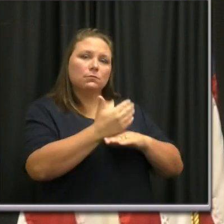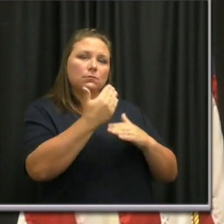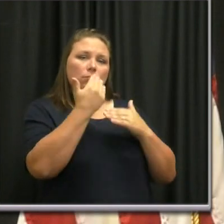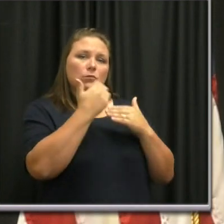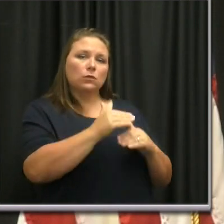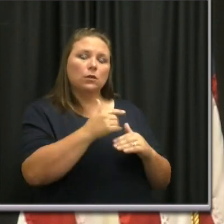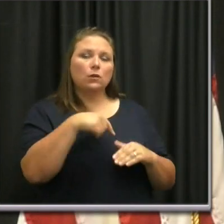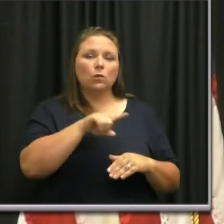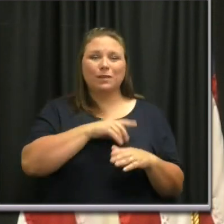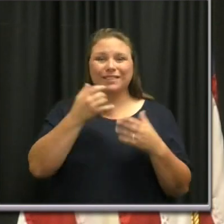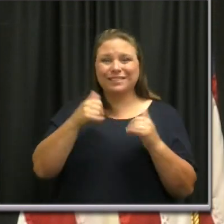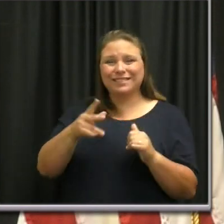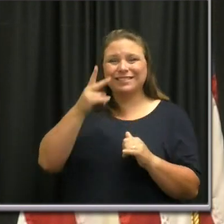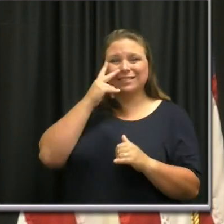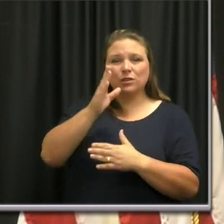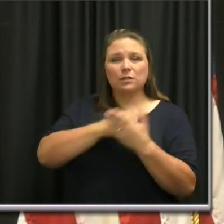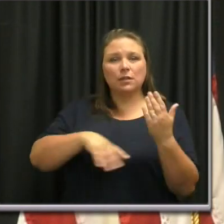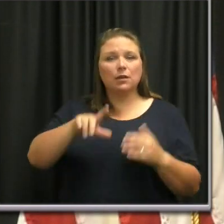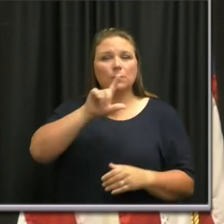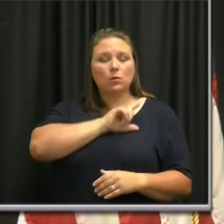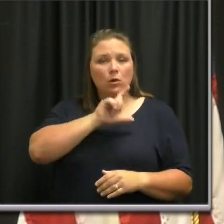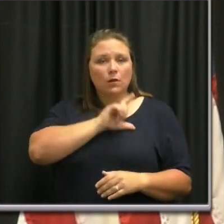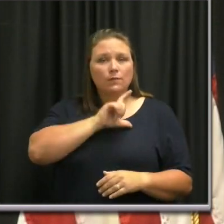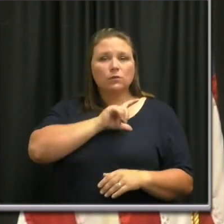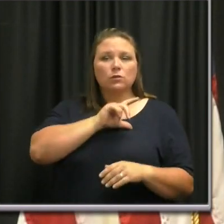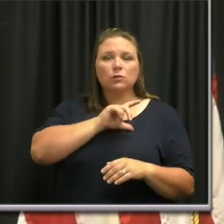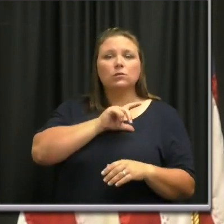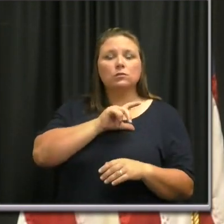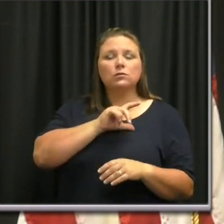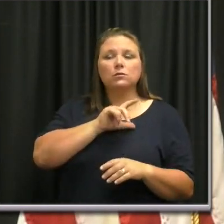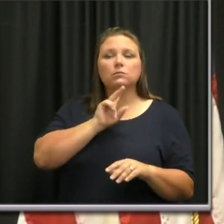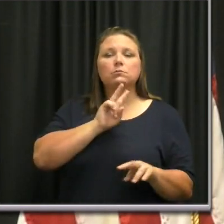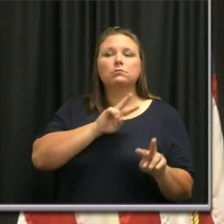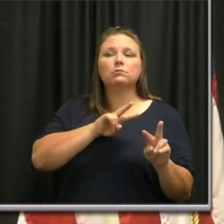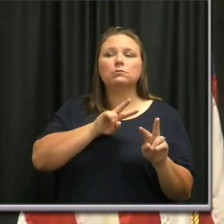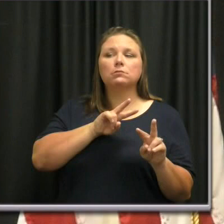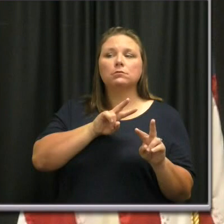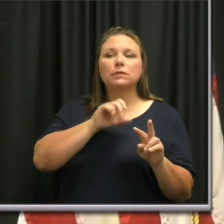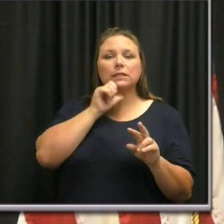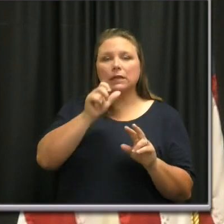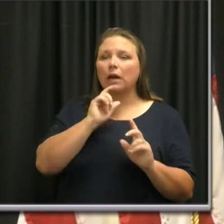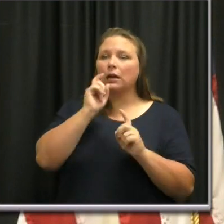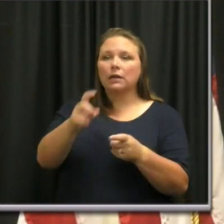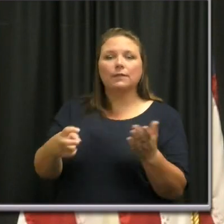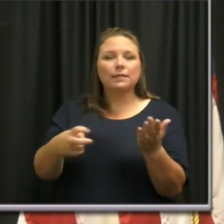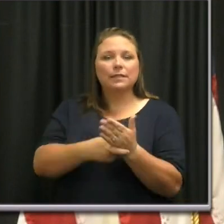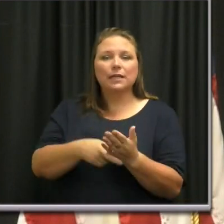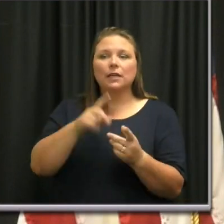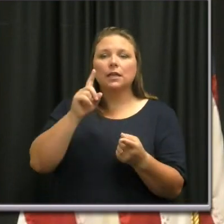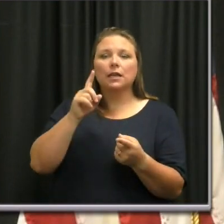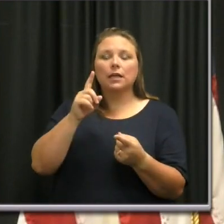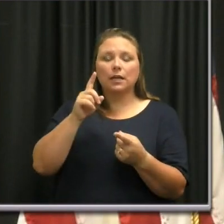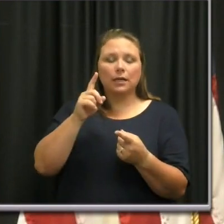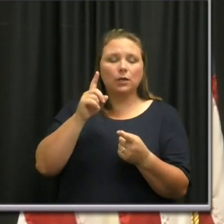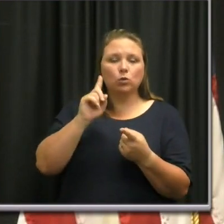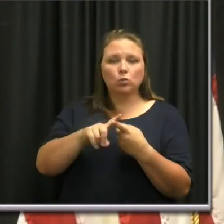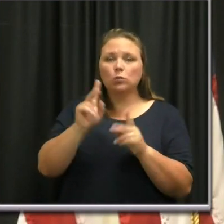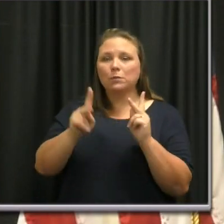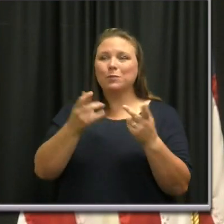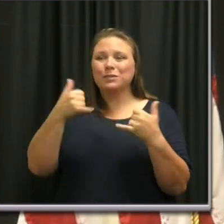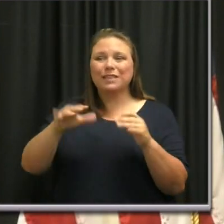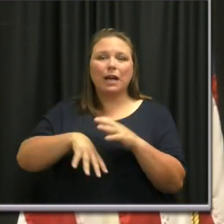we saw some officers standing, uh, by, uh, not writing the citations, people still out and about